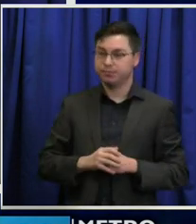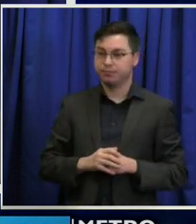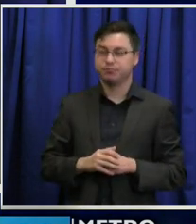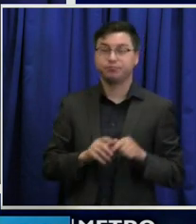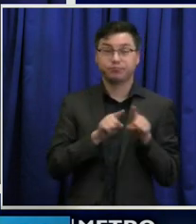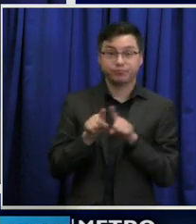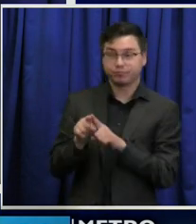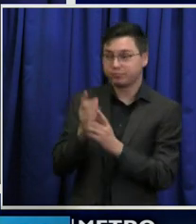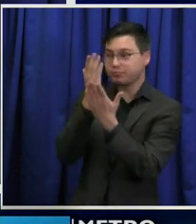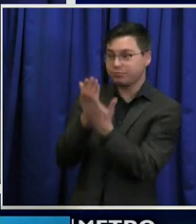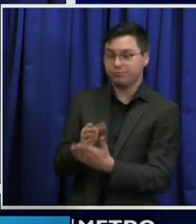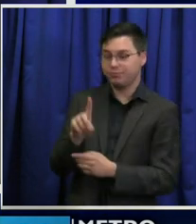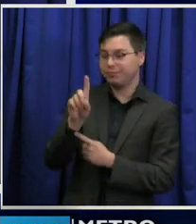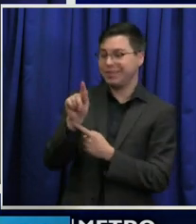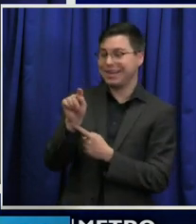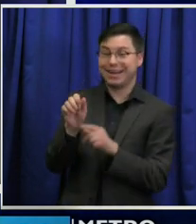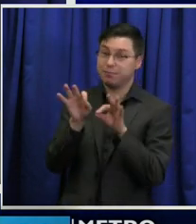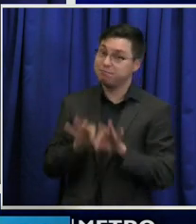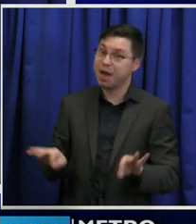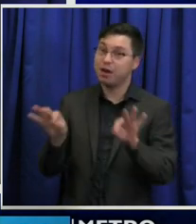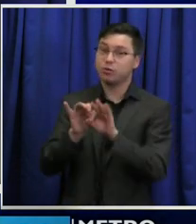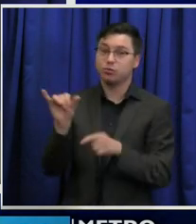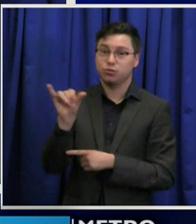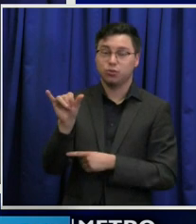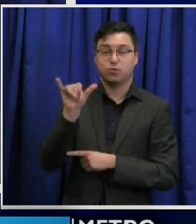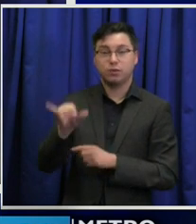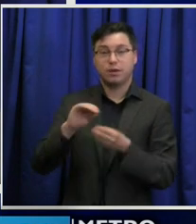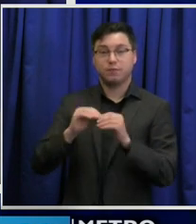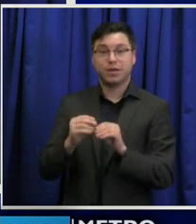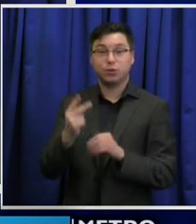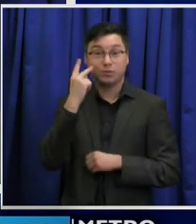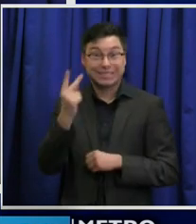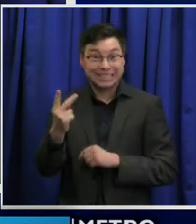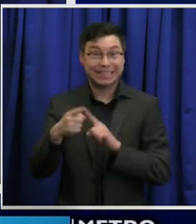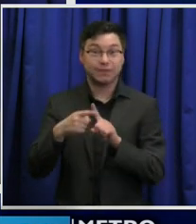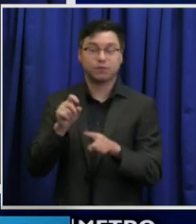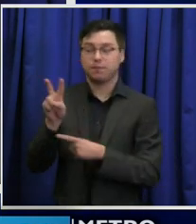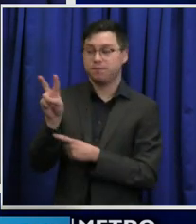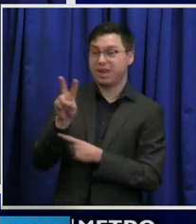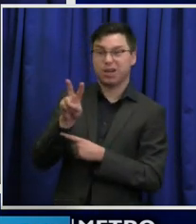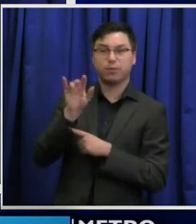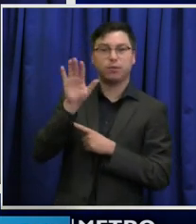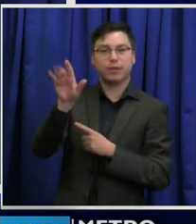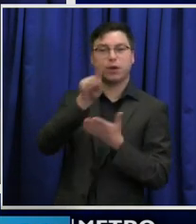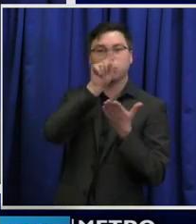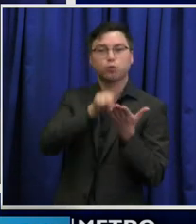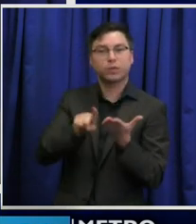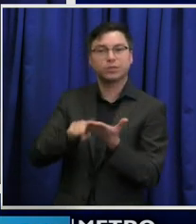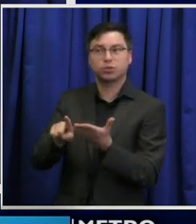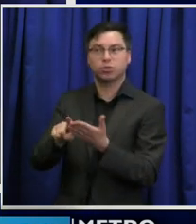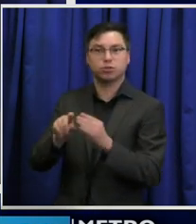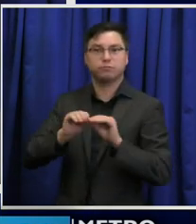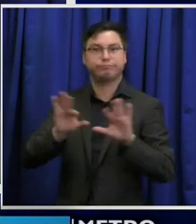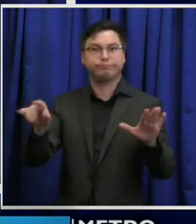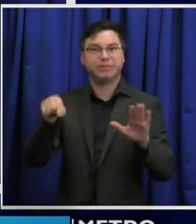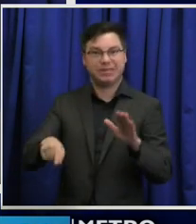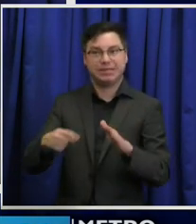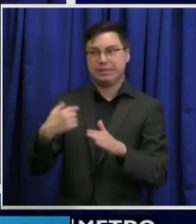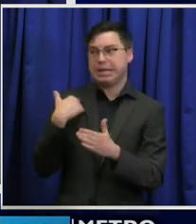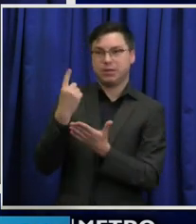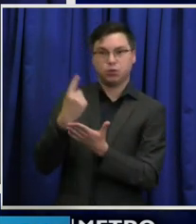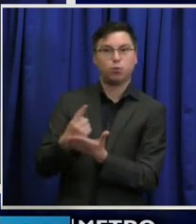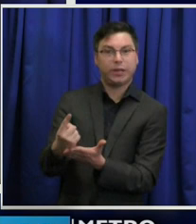matters and the data you see from the Vanderbilt study just issued this past week and all over the country shows that